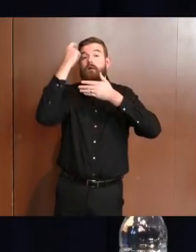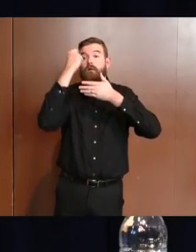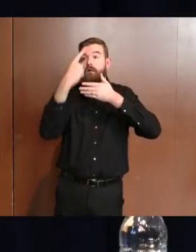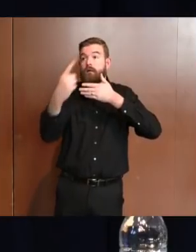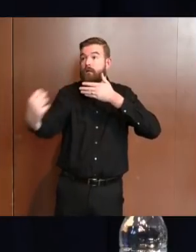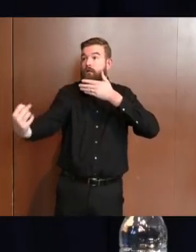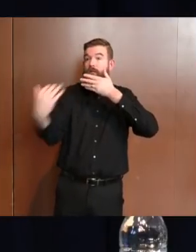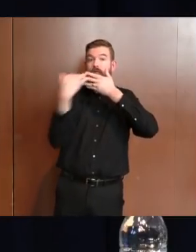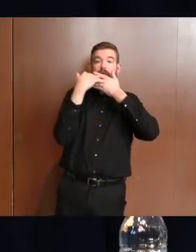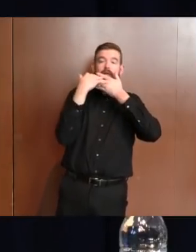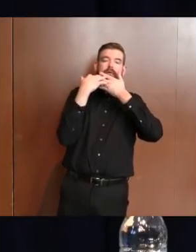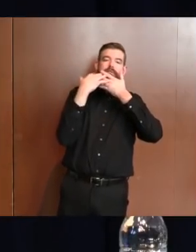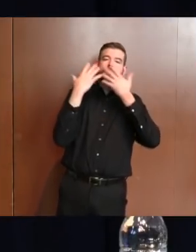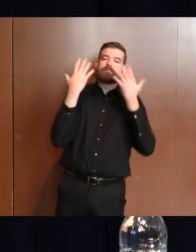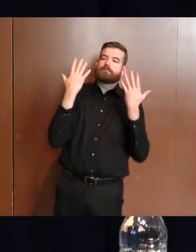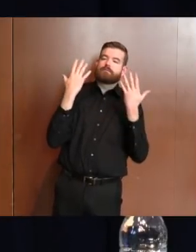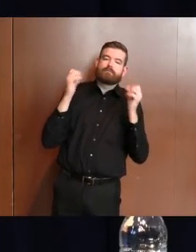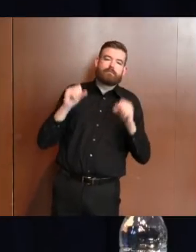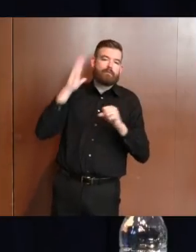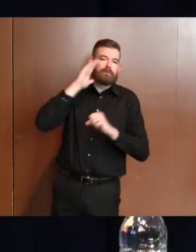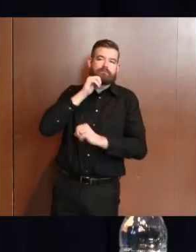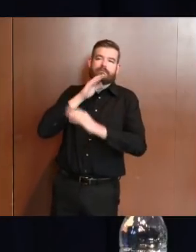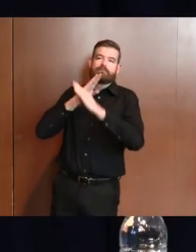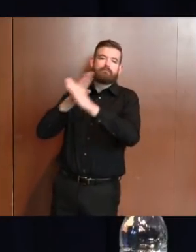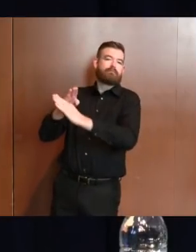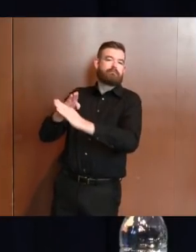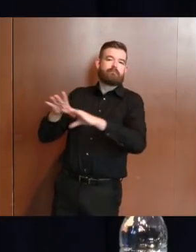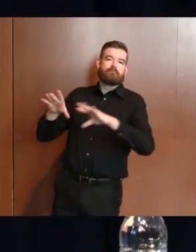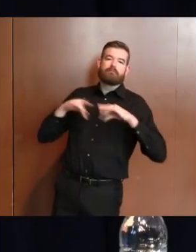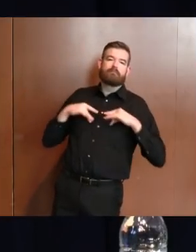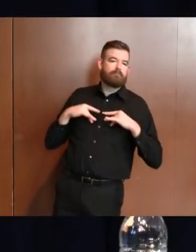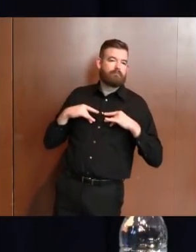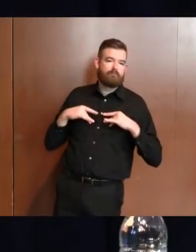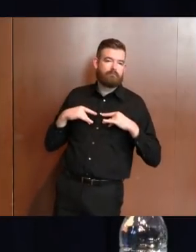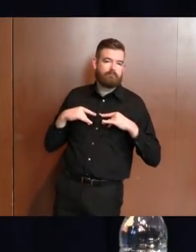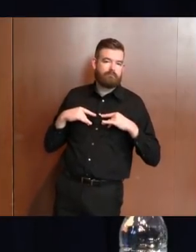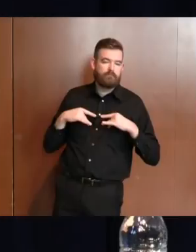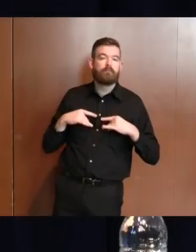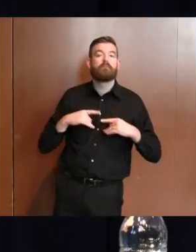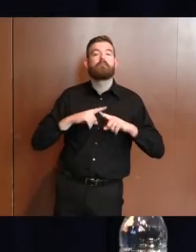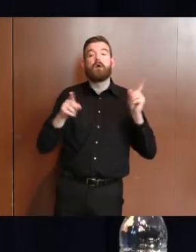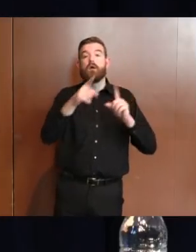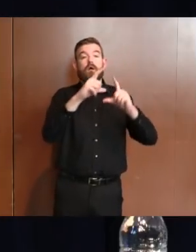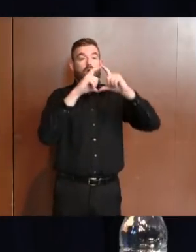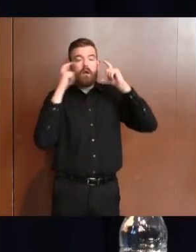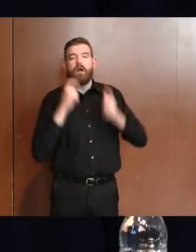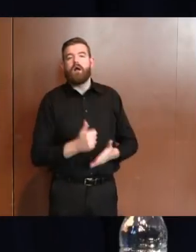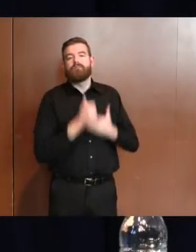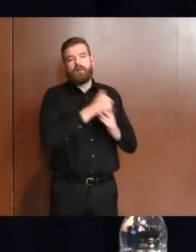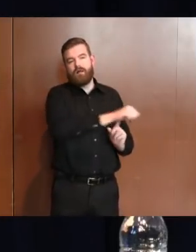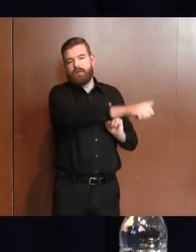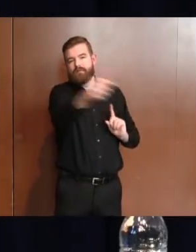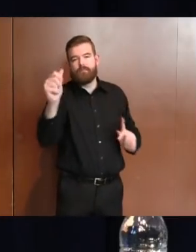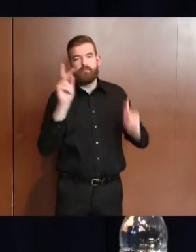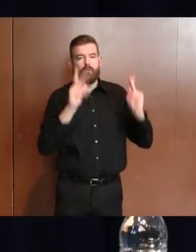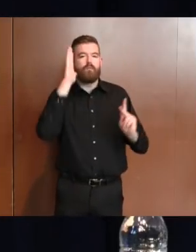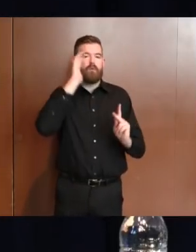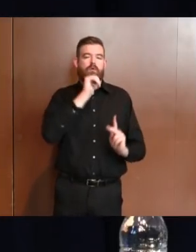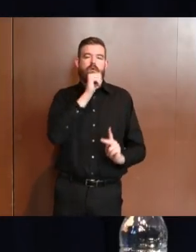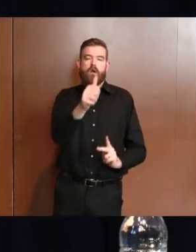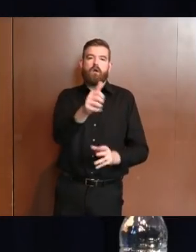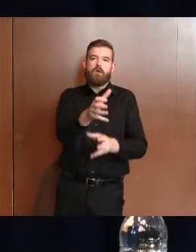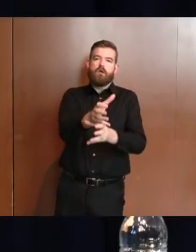If you wear a mask, you are protecting others. And if others wear masks, they are protecting you.